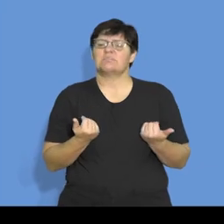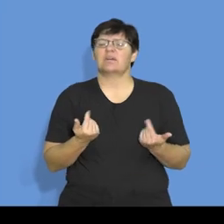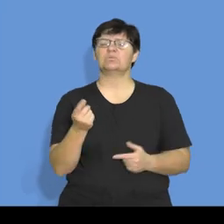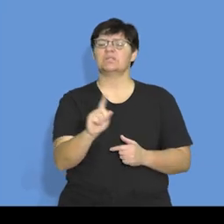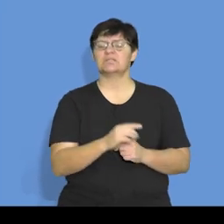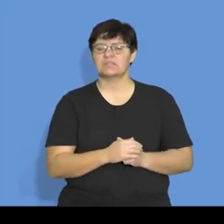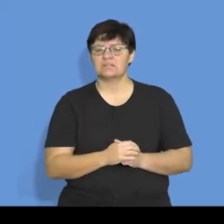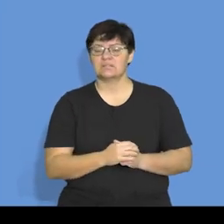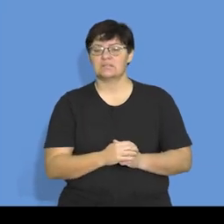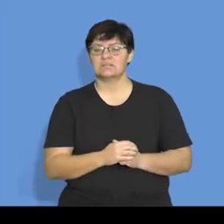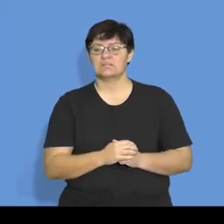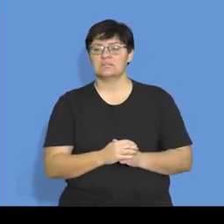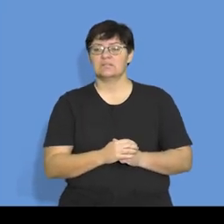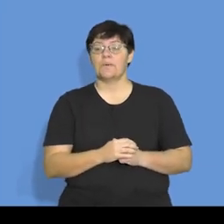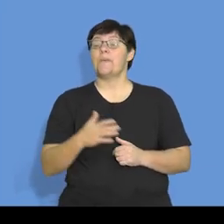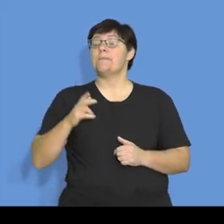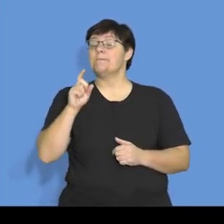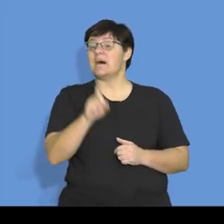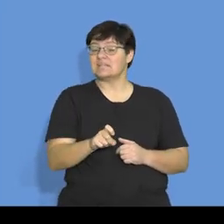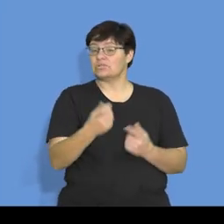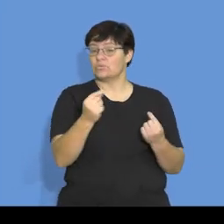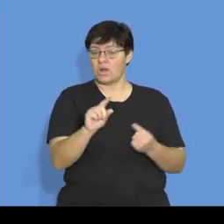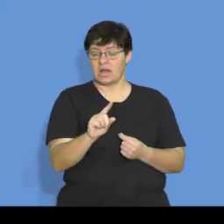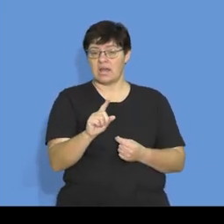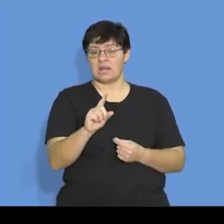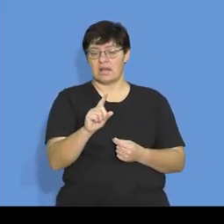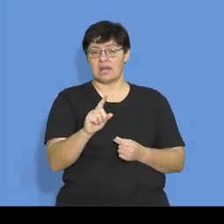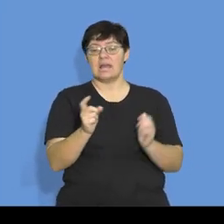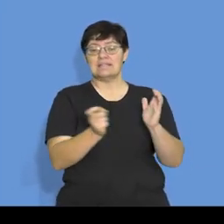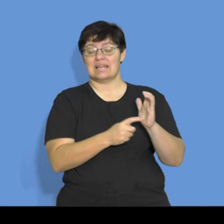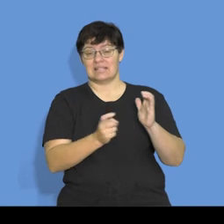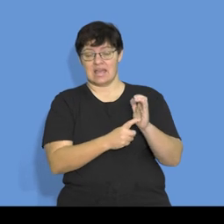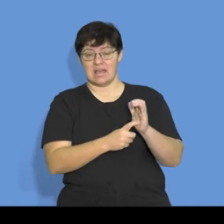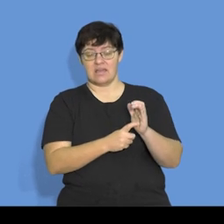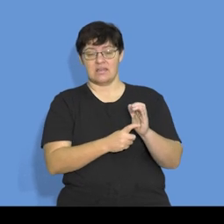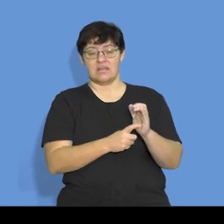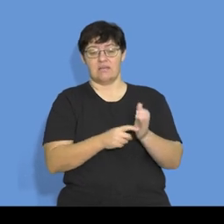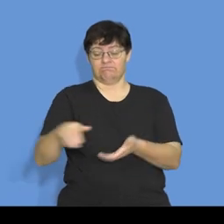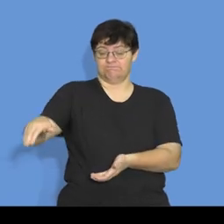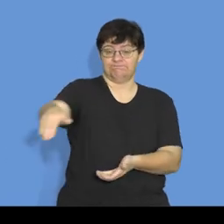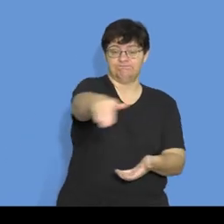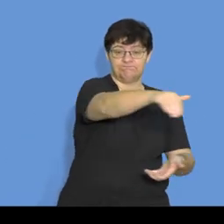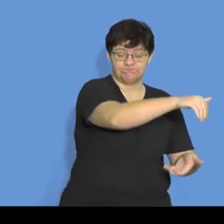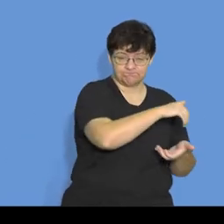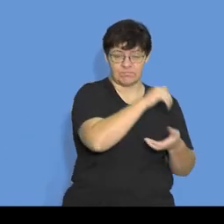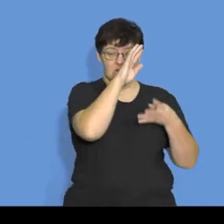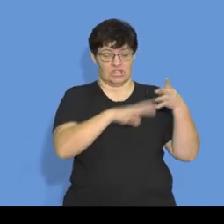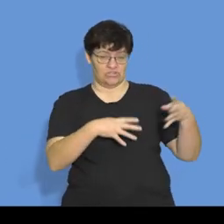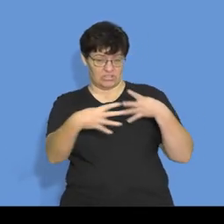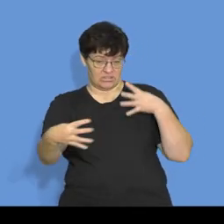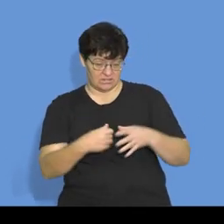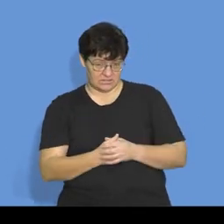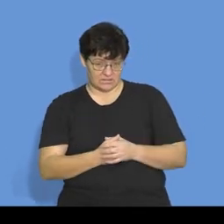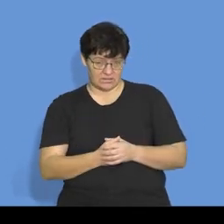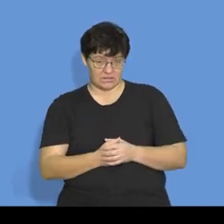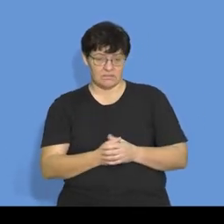We are expected to complete the data's collection schedule. Right? For the two months ended the